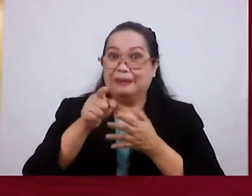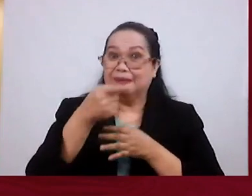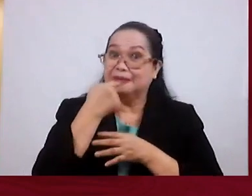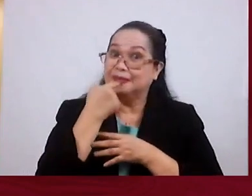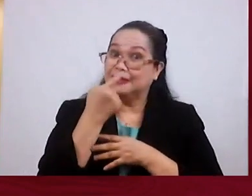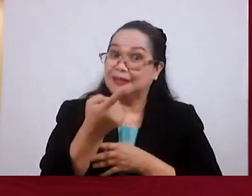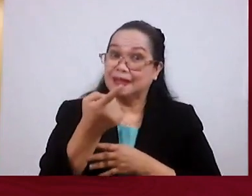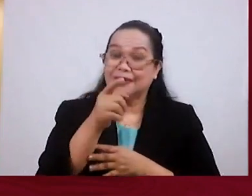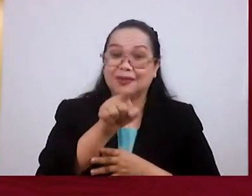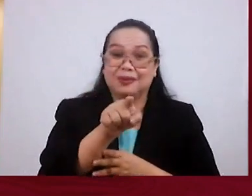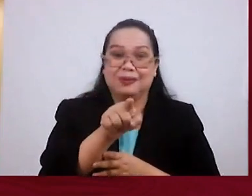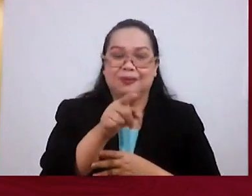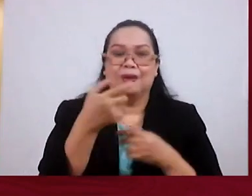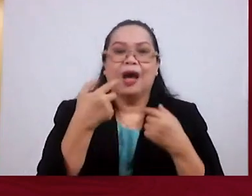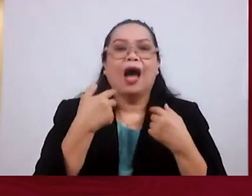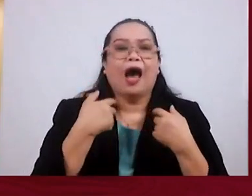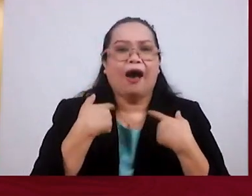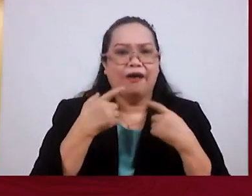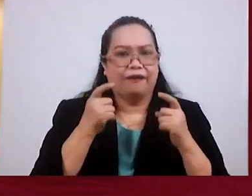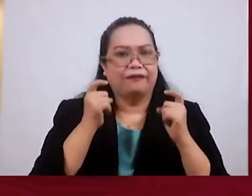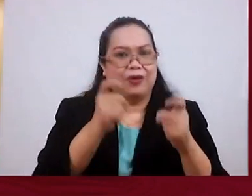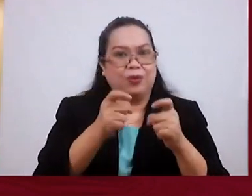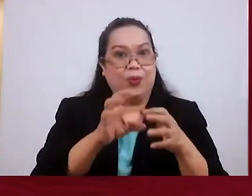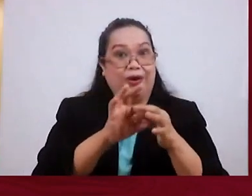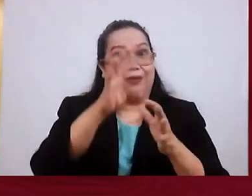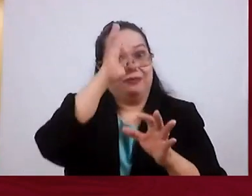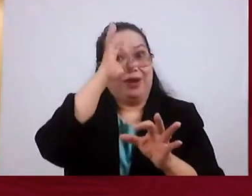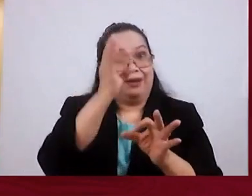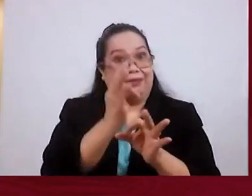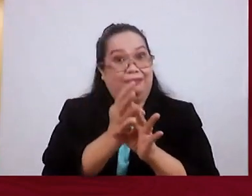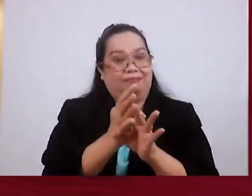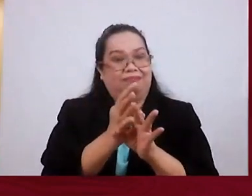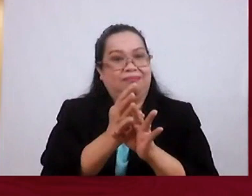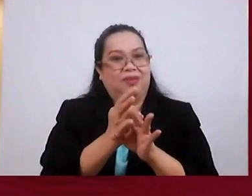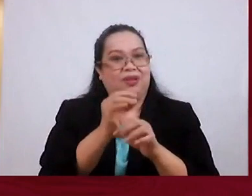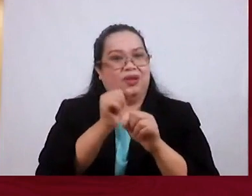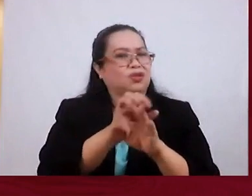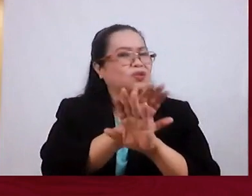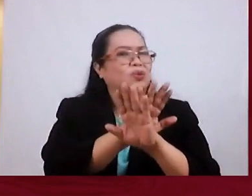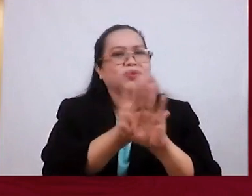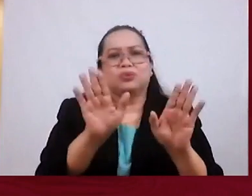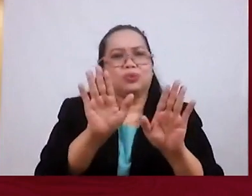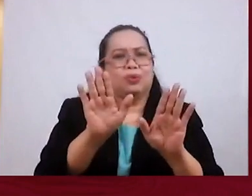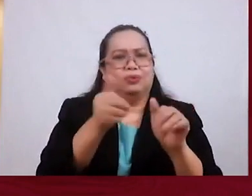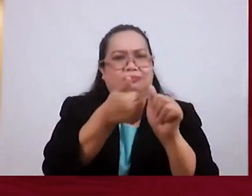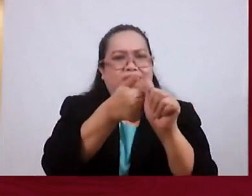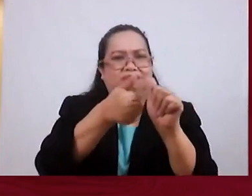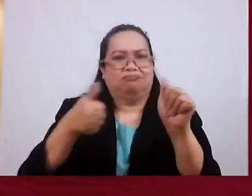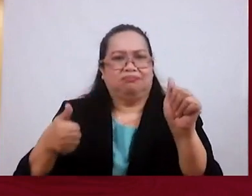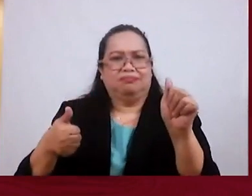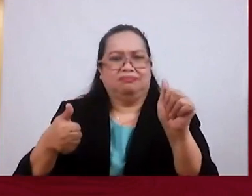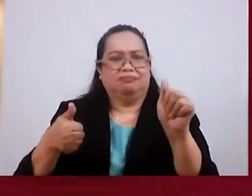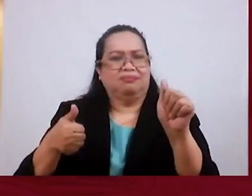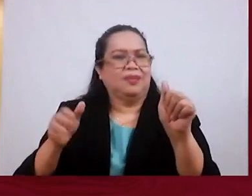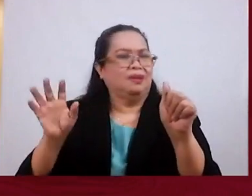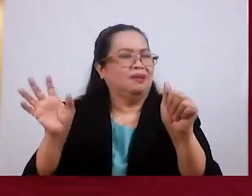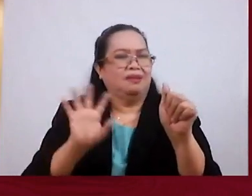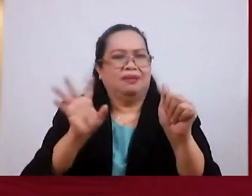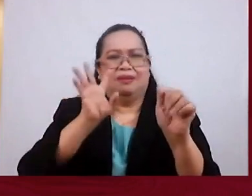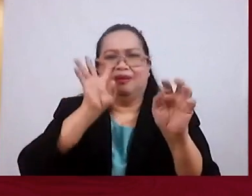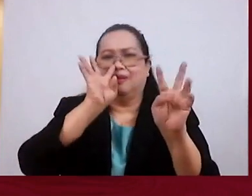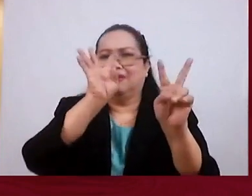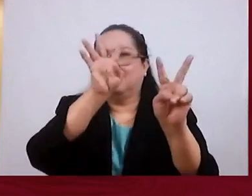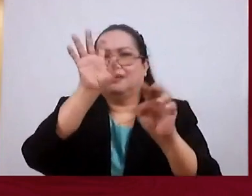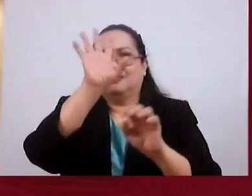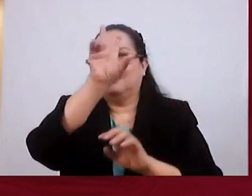Simply Saying This There's A Reward For Faith So Don't Falter Now There